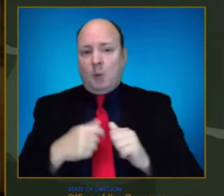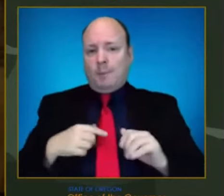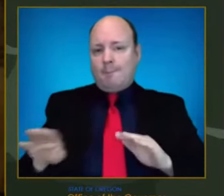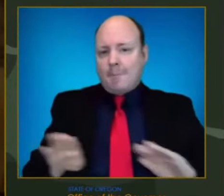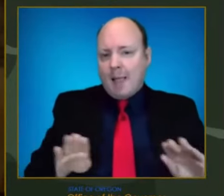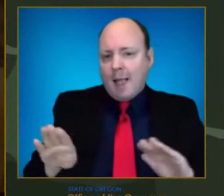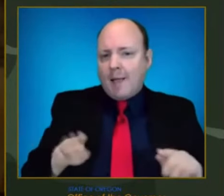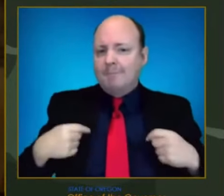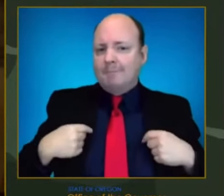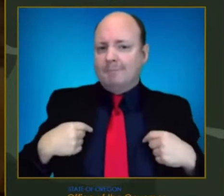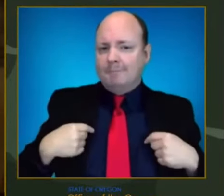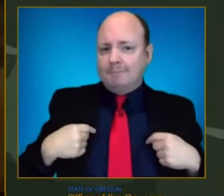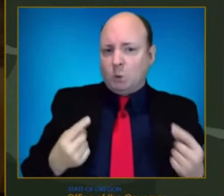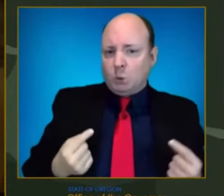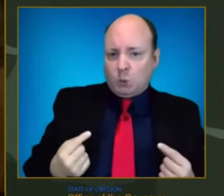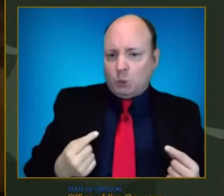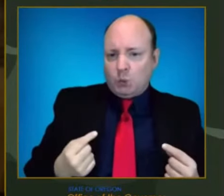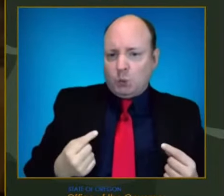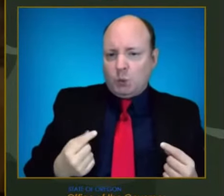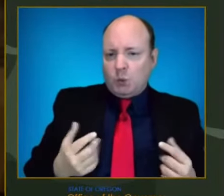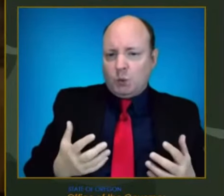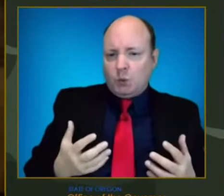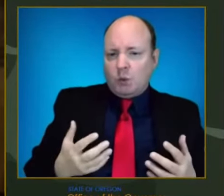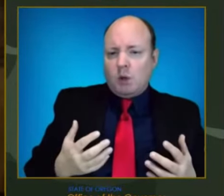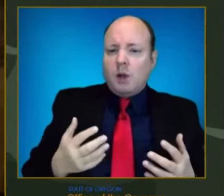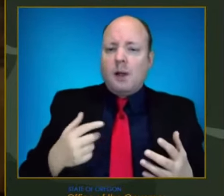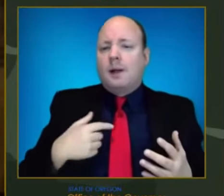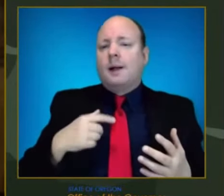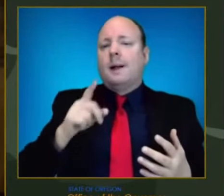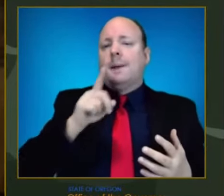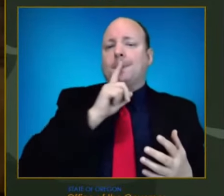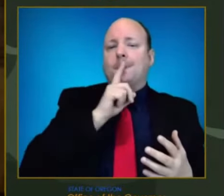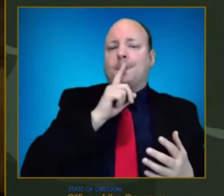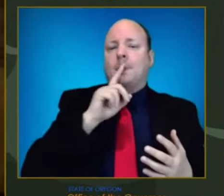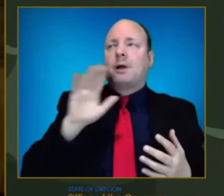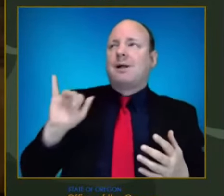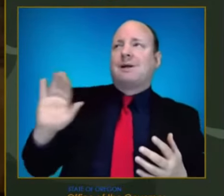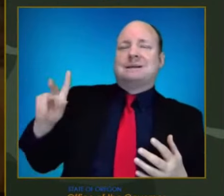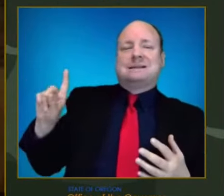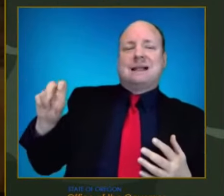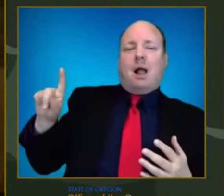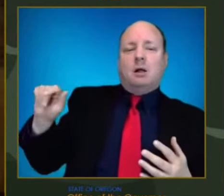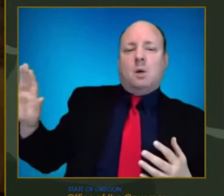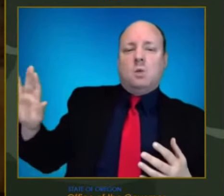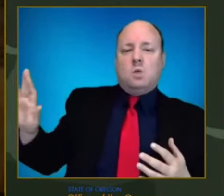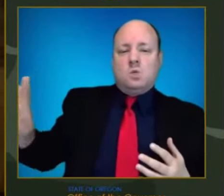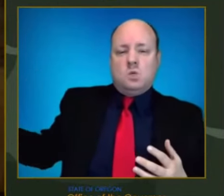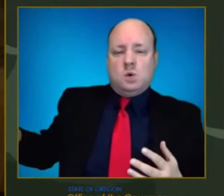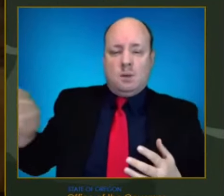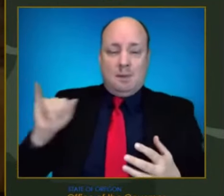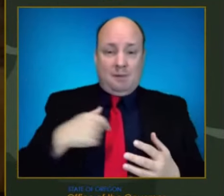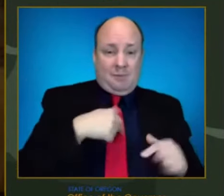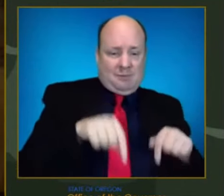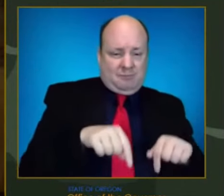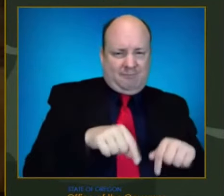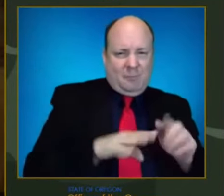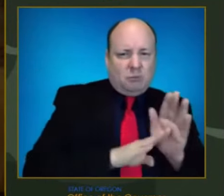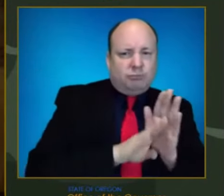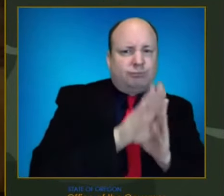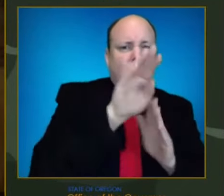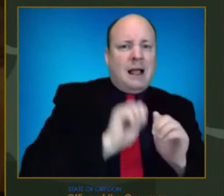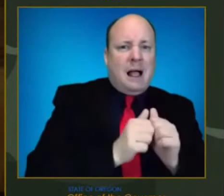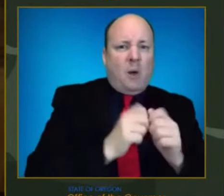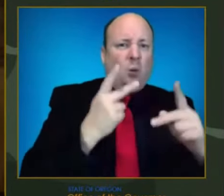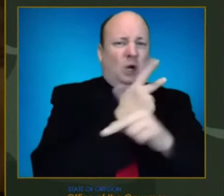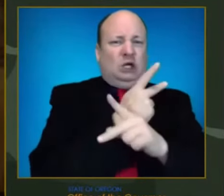more Delta levels. And that's been revised upwards. The main point is, and, you know, I